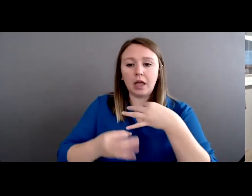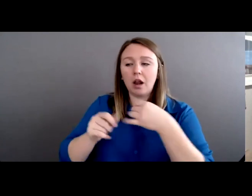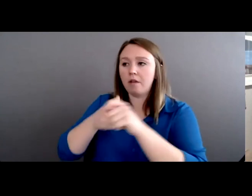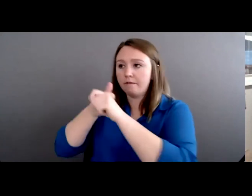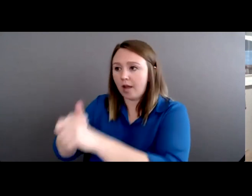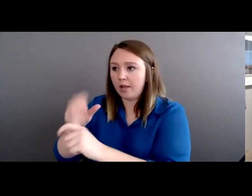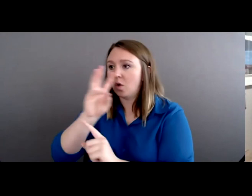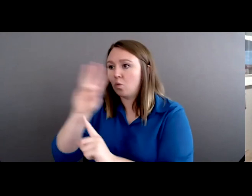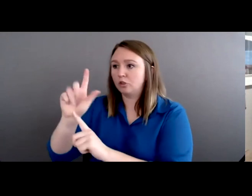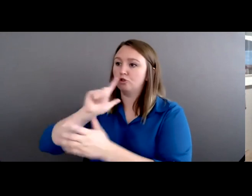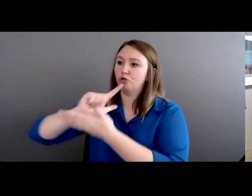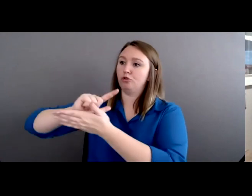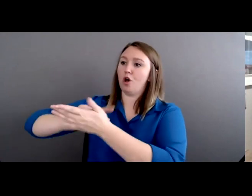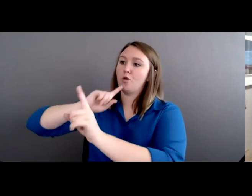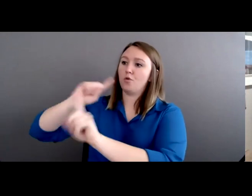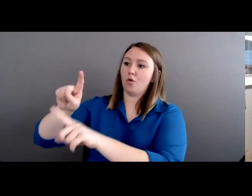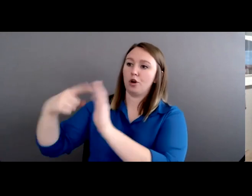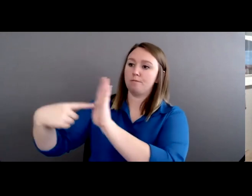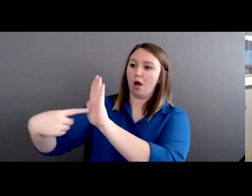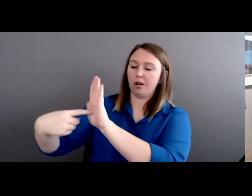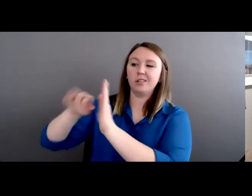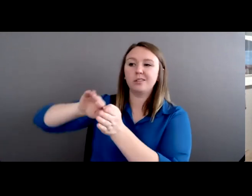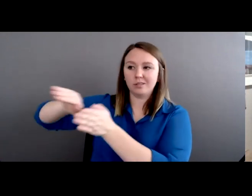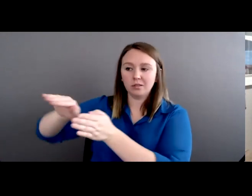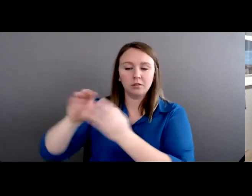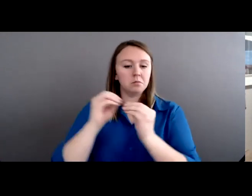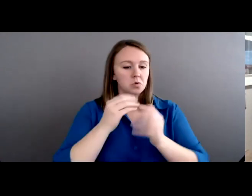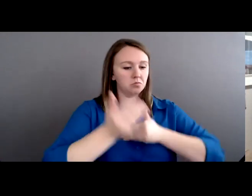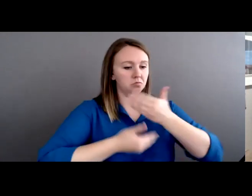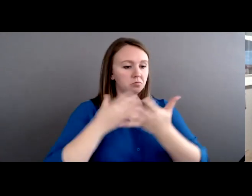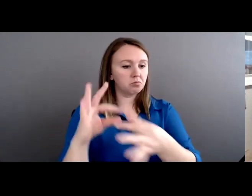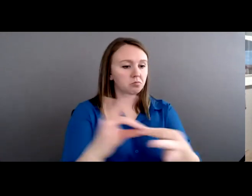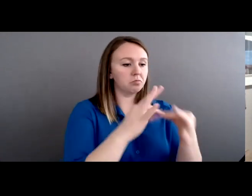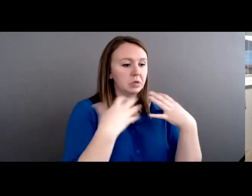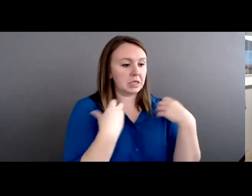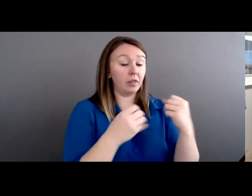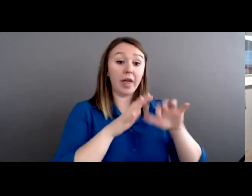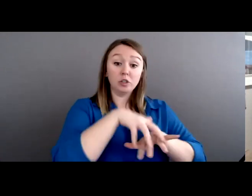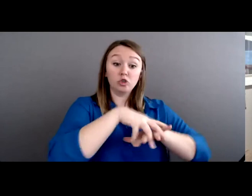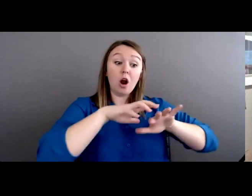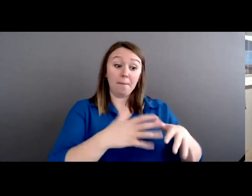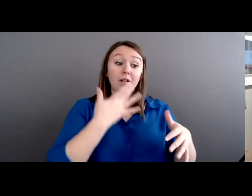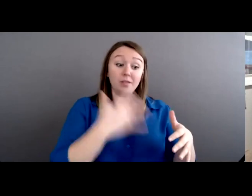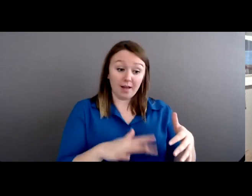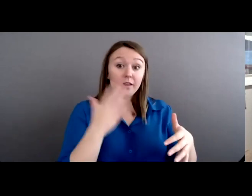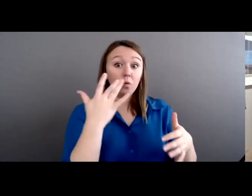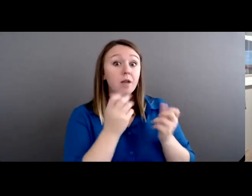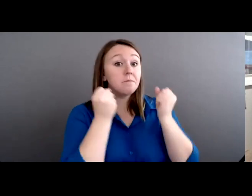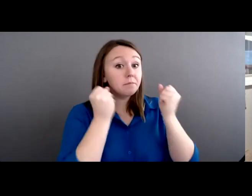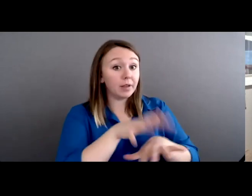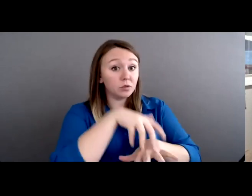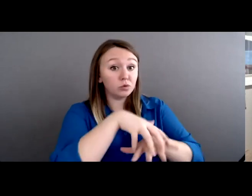have to think about those. And tribes are really lucky in that aspect because many of our tribal communities still